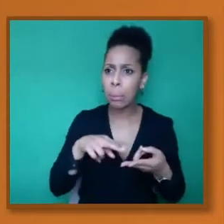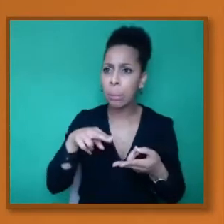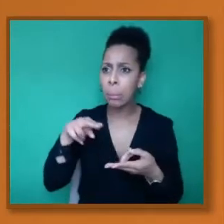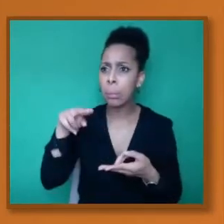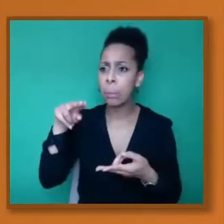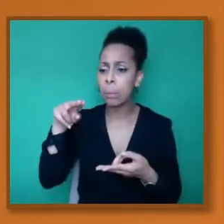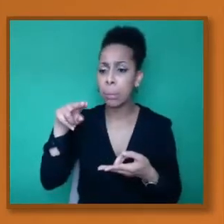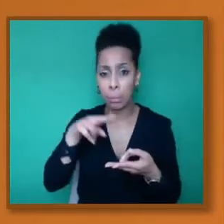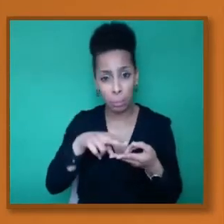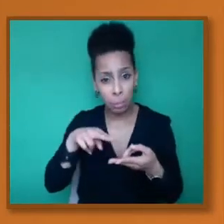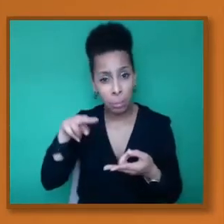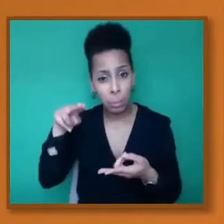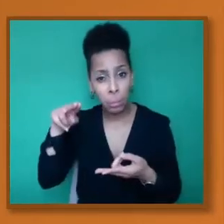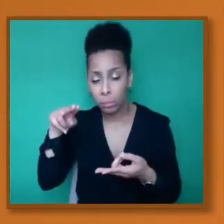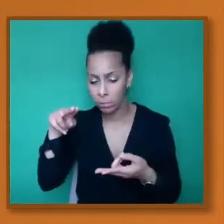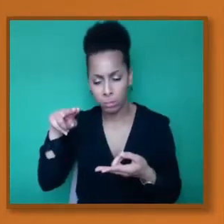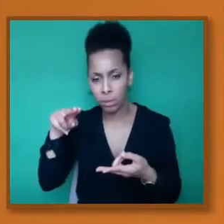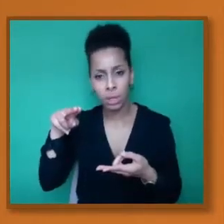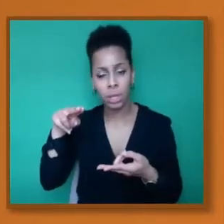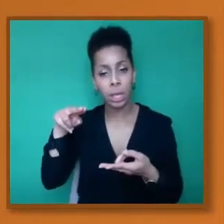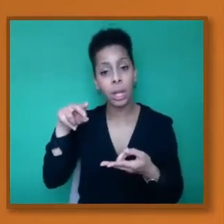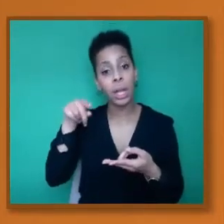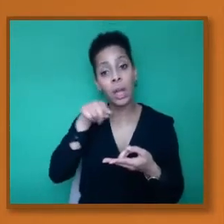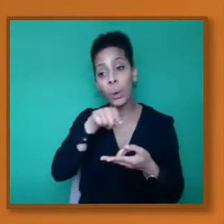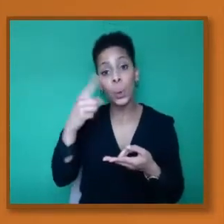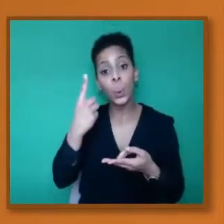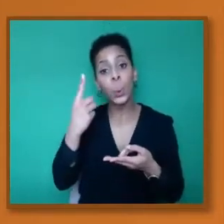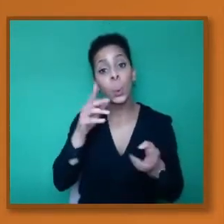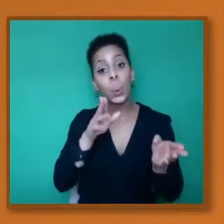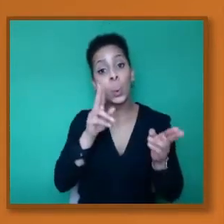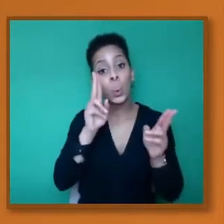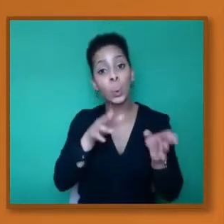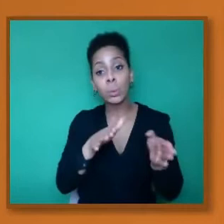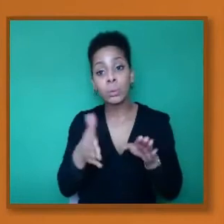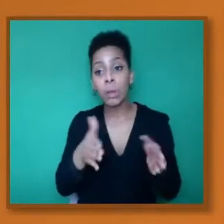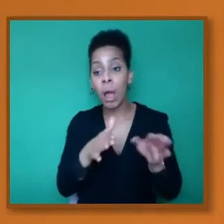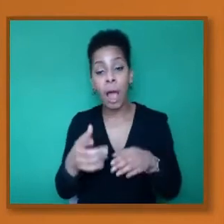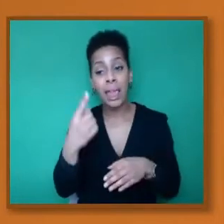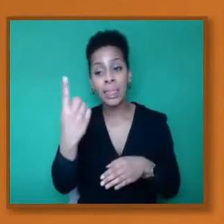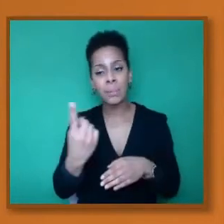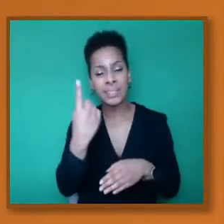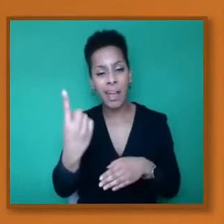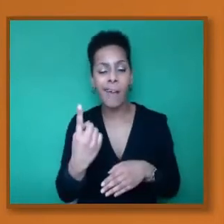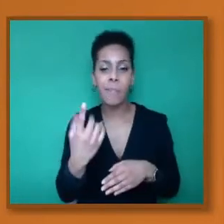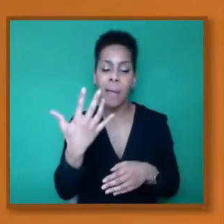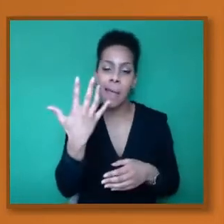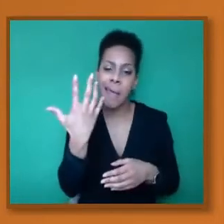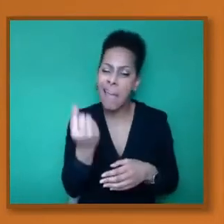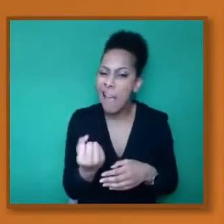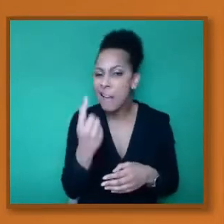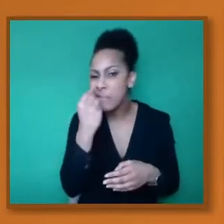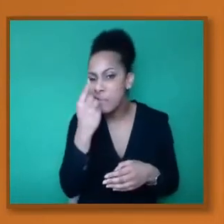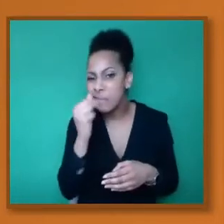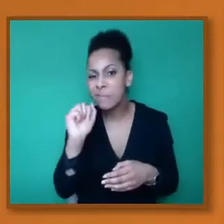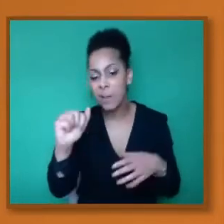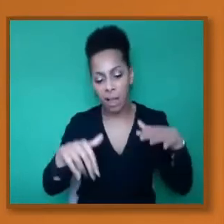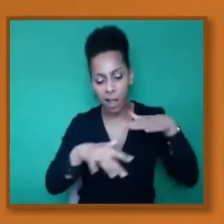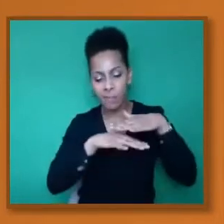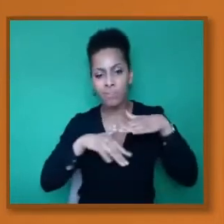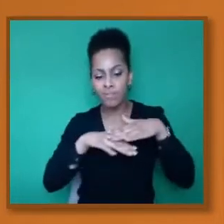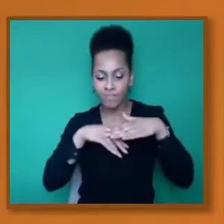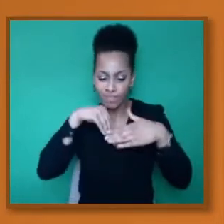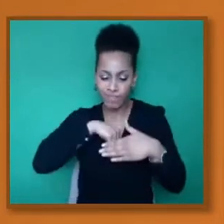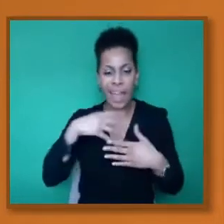may have underlying health conditions, which means that they are going to be more susceptible than